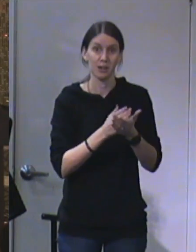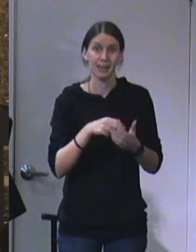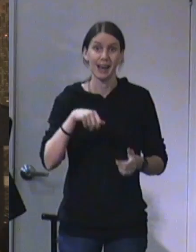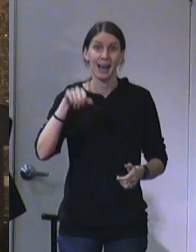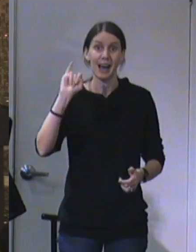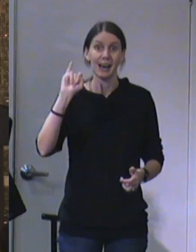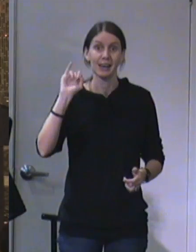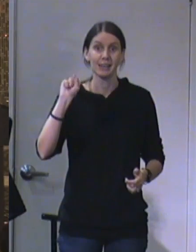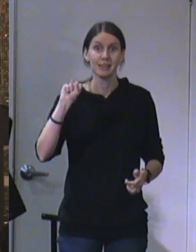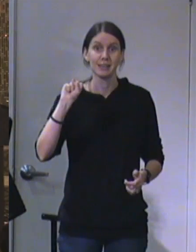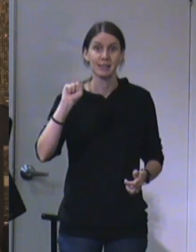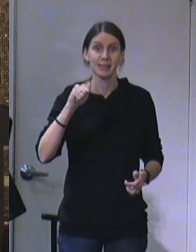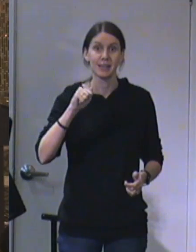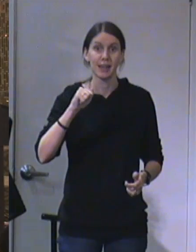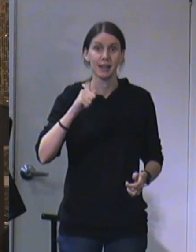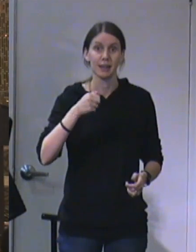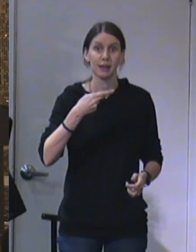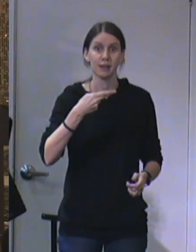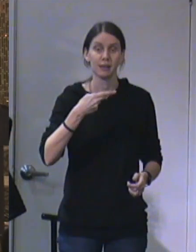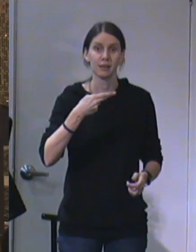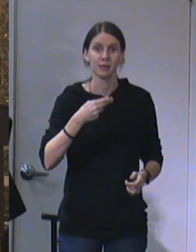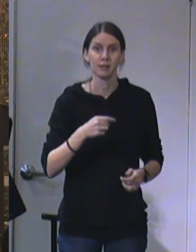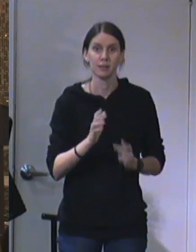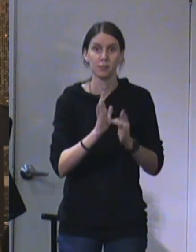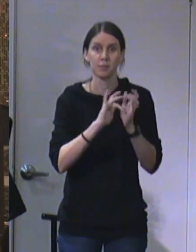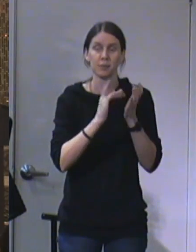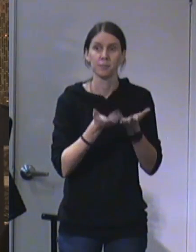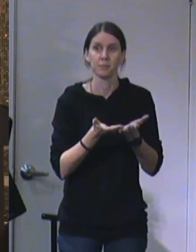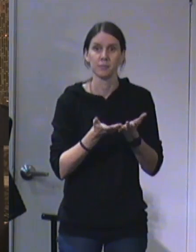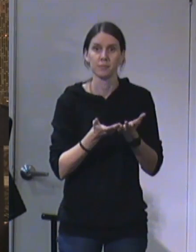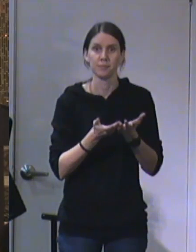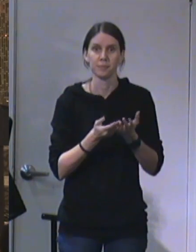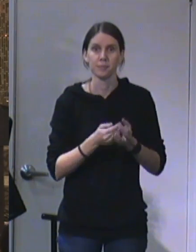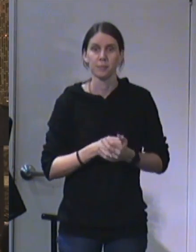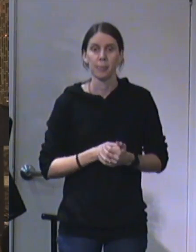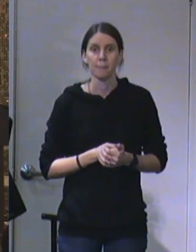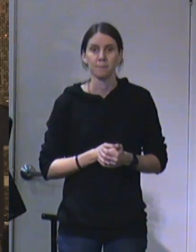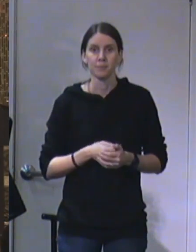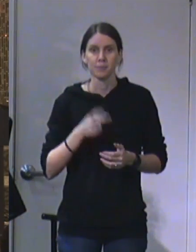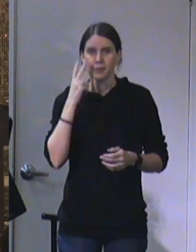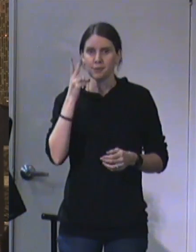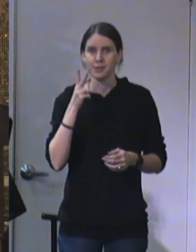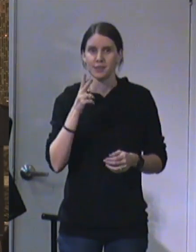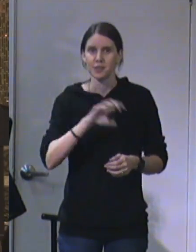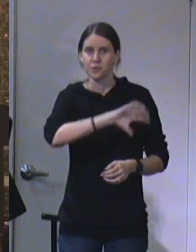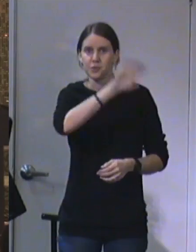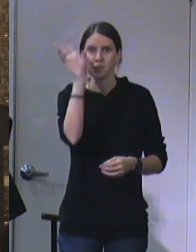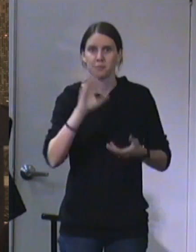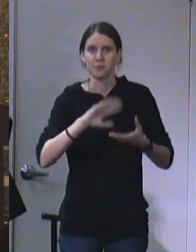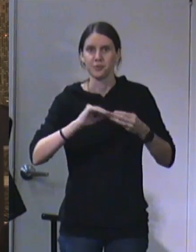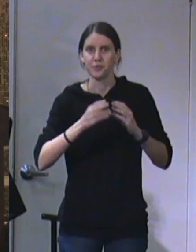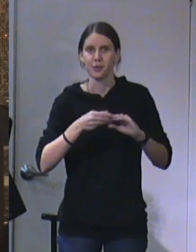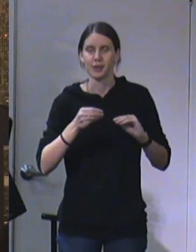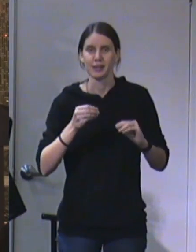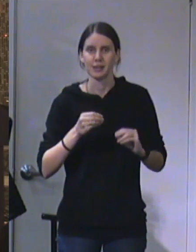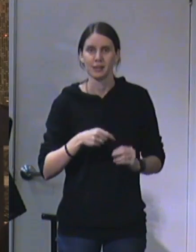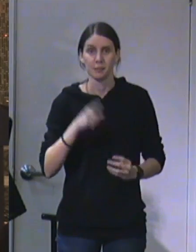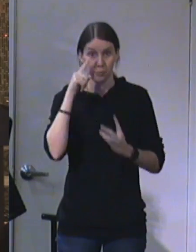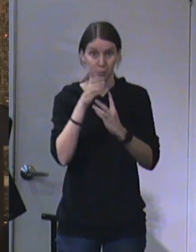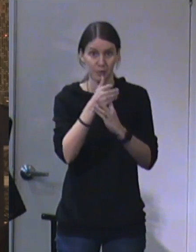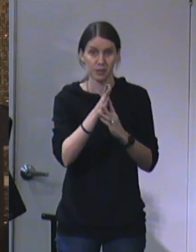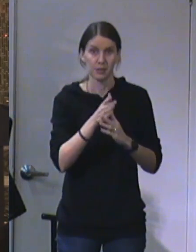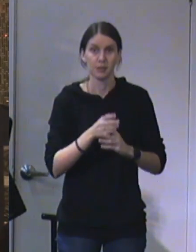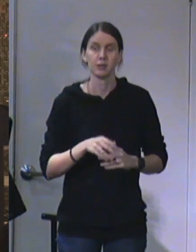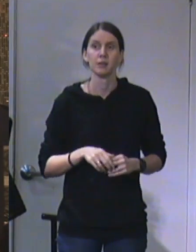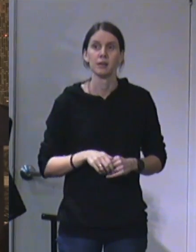called Esaias. You may have seen that in the Christmas story, things like that. But Isaiah